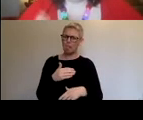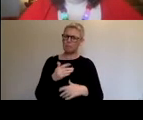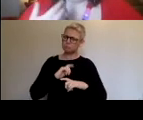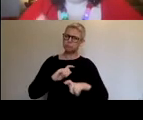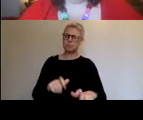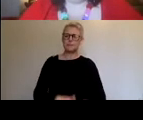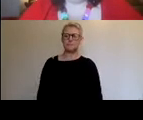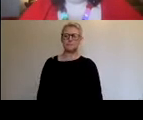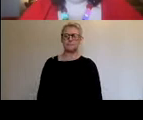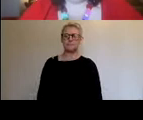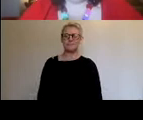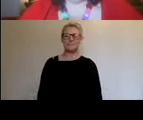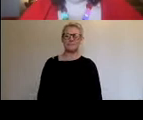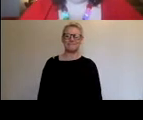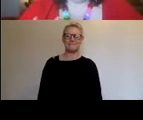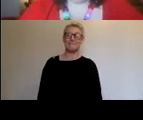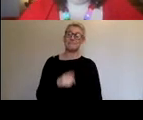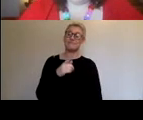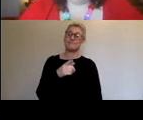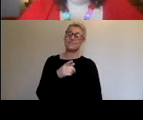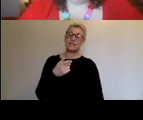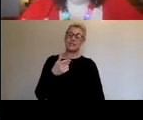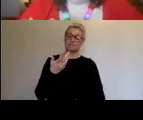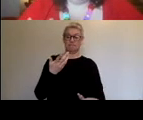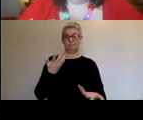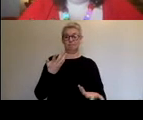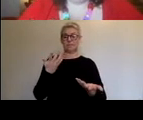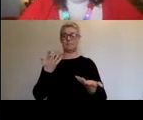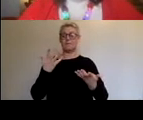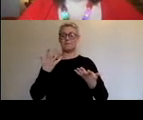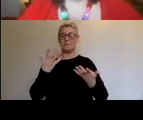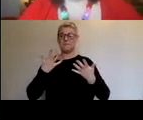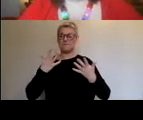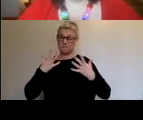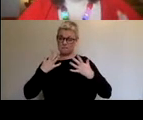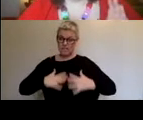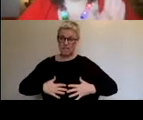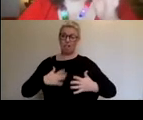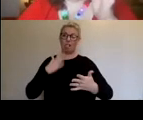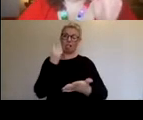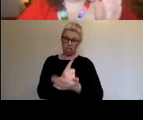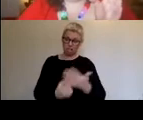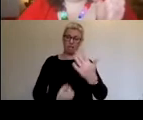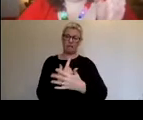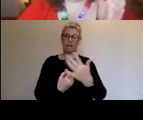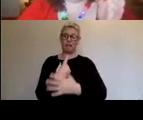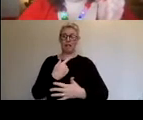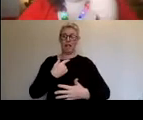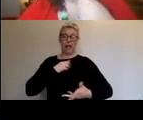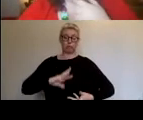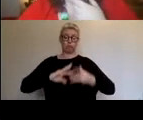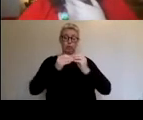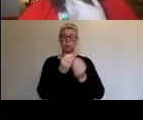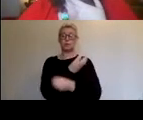Physical installations were still happening. I produced a couple of them. This happened at the start of lockdown at